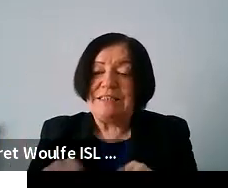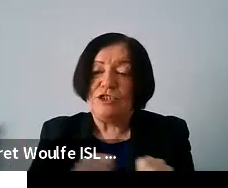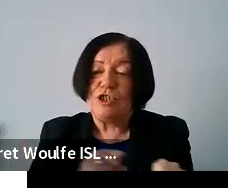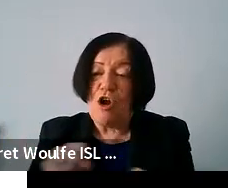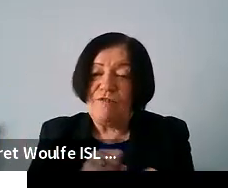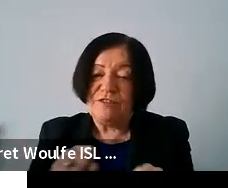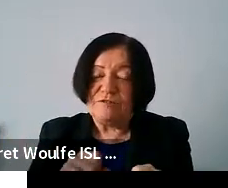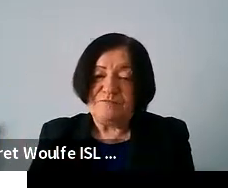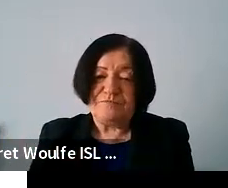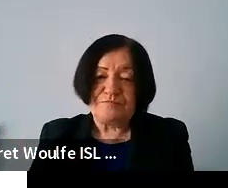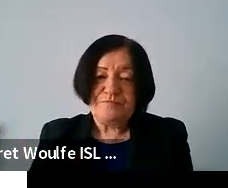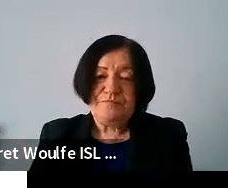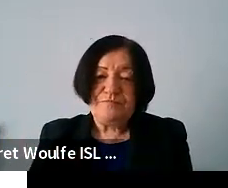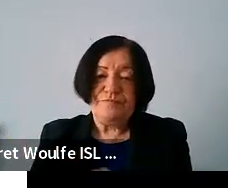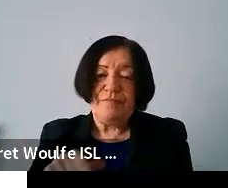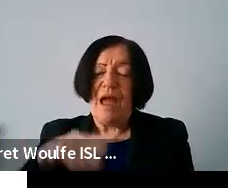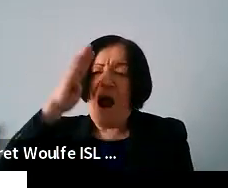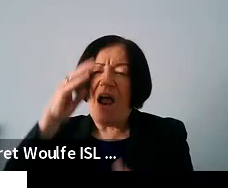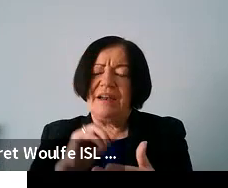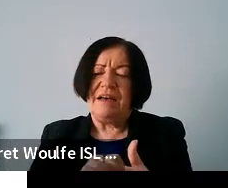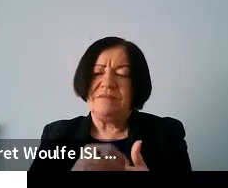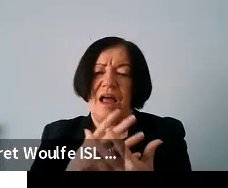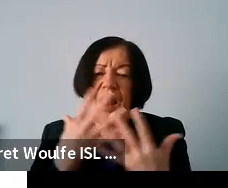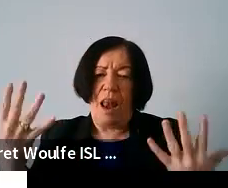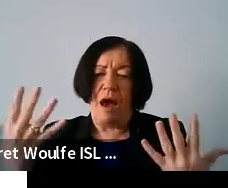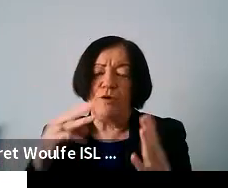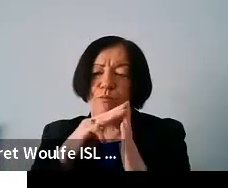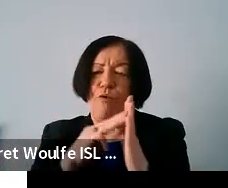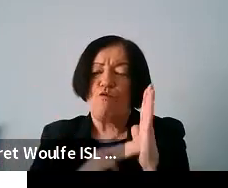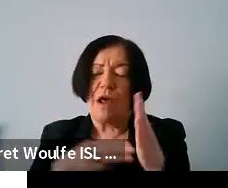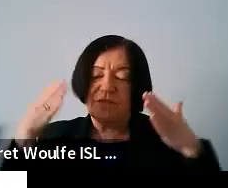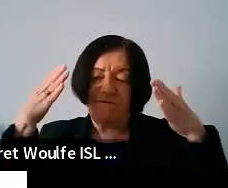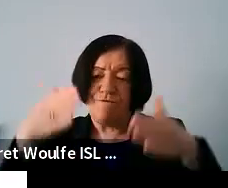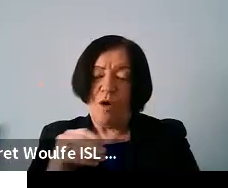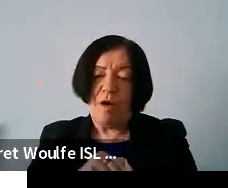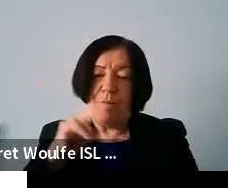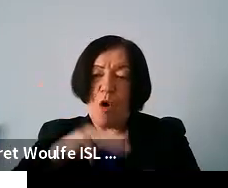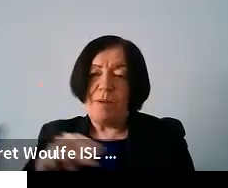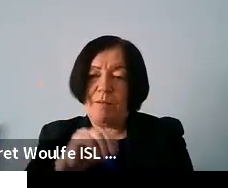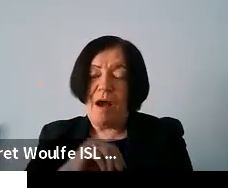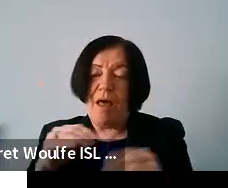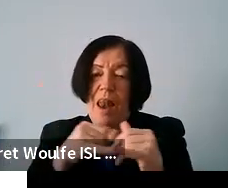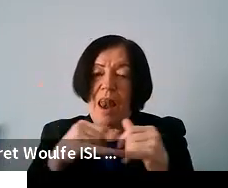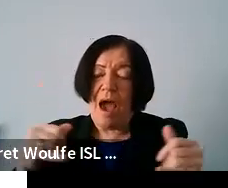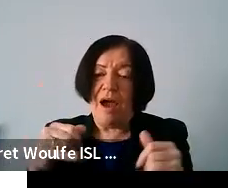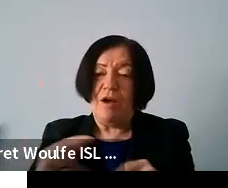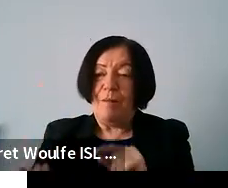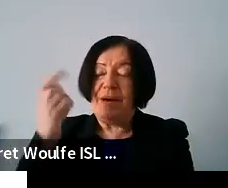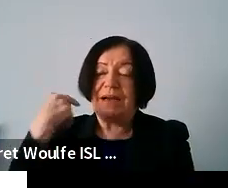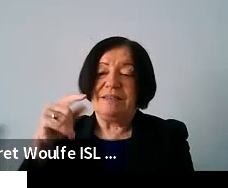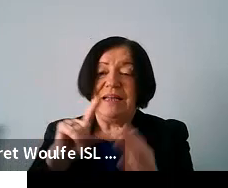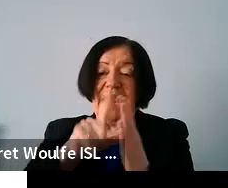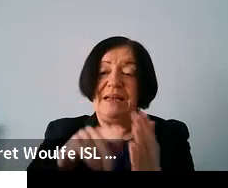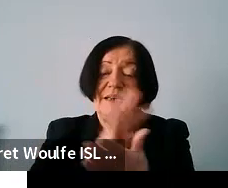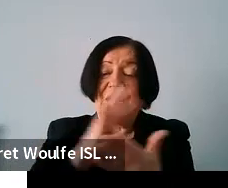so ireland has had a lot of programs focused on getting more people online going back to the late 90s